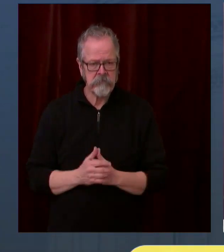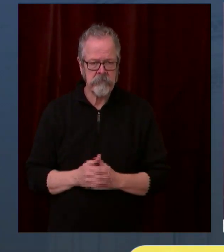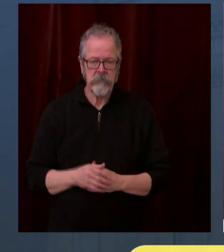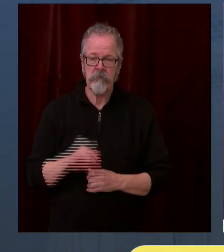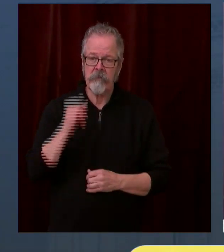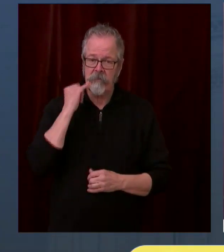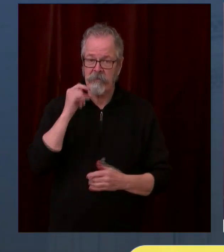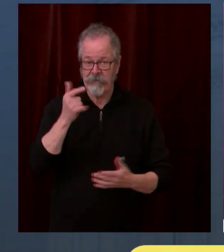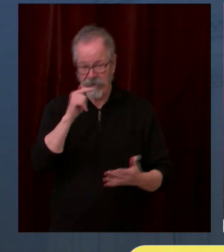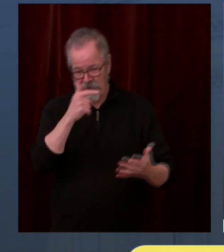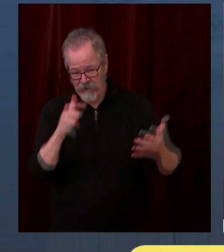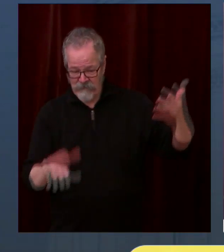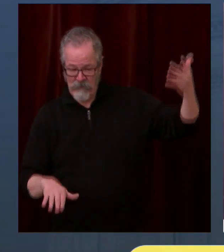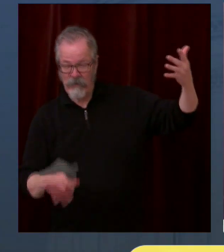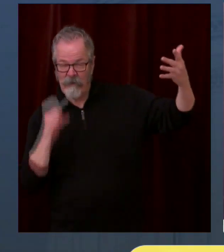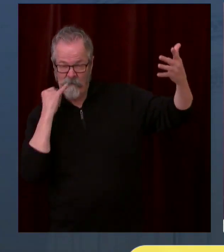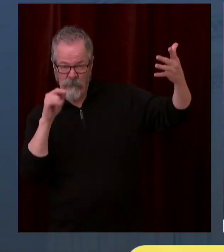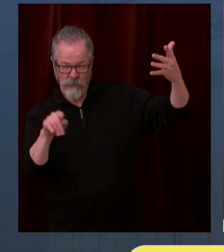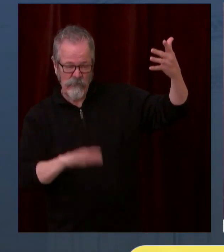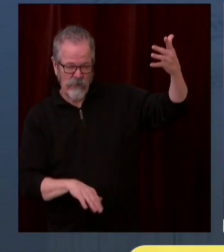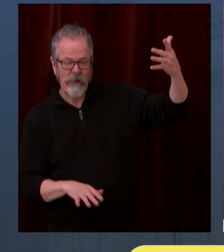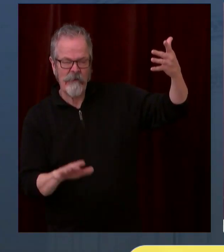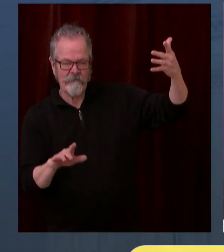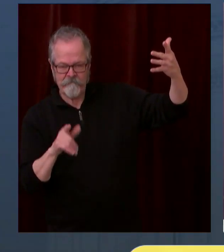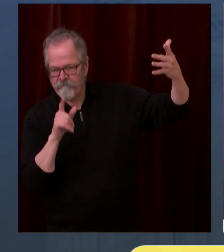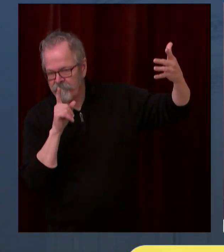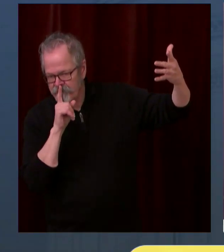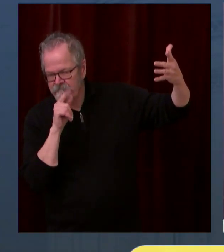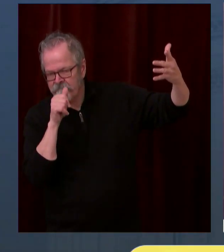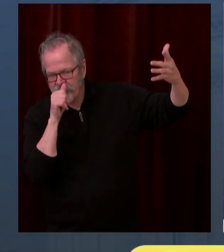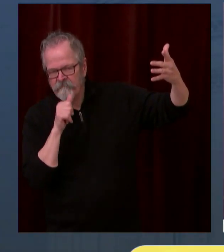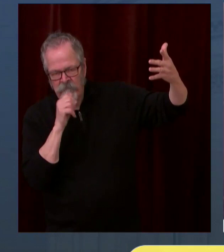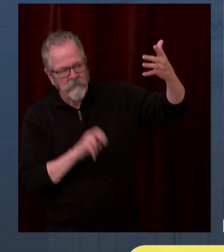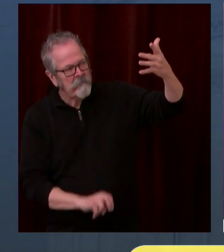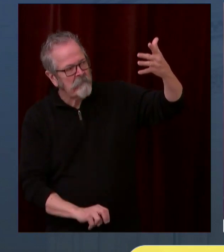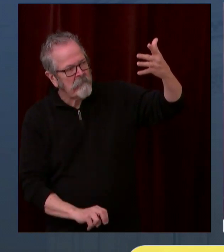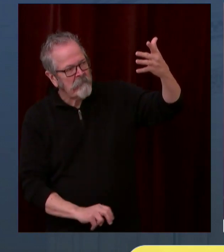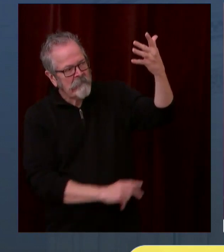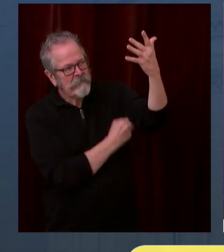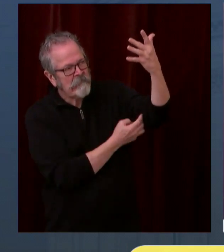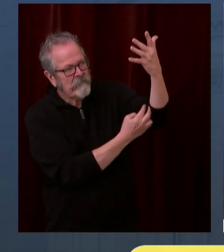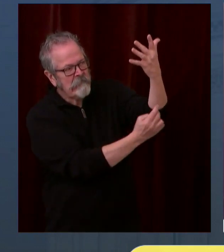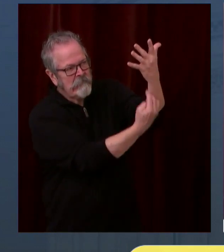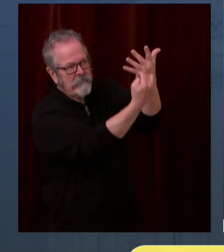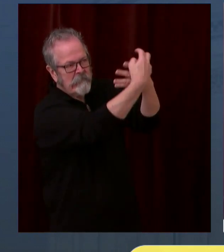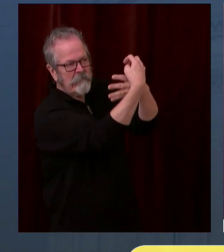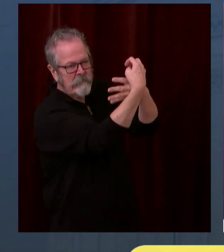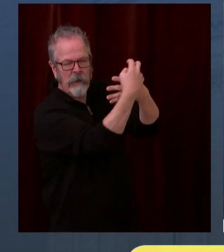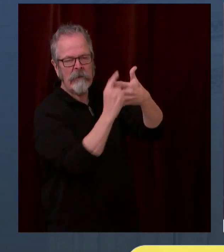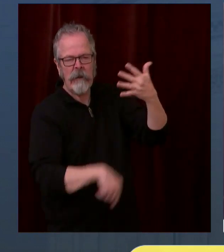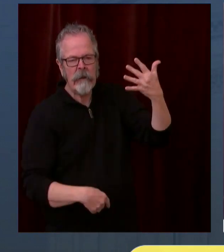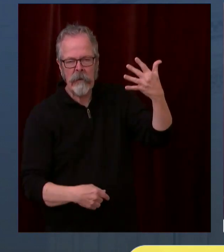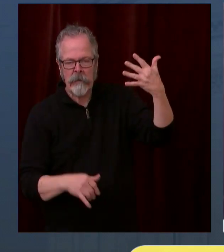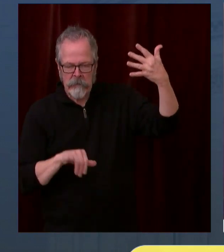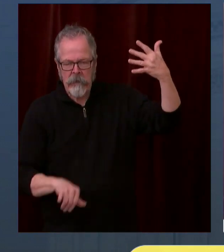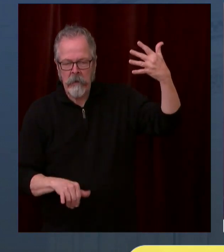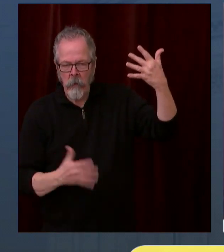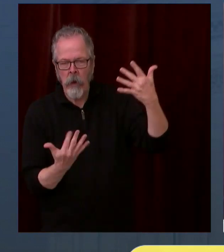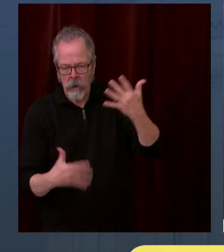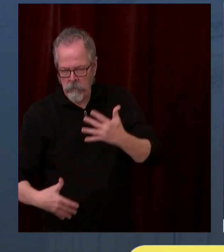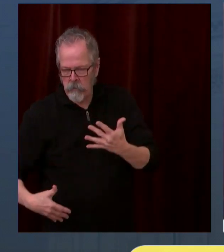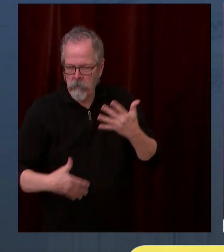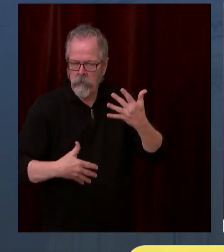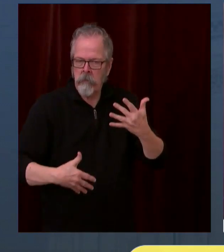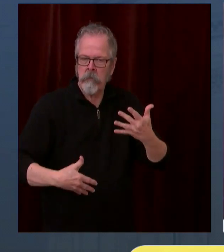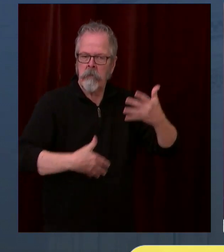from our communities. So I just wanted to make sure to add that as well. But we do believe that we are, where our goal at the state is to be as